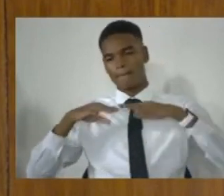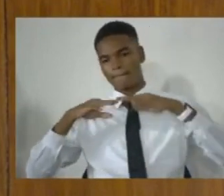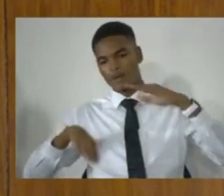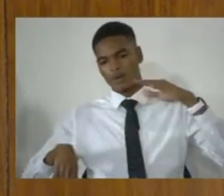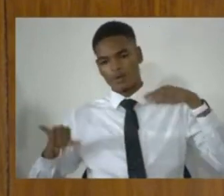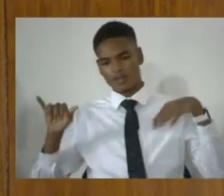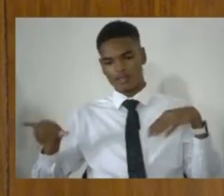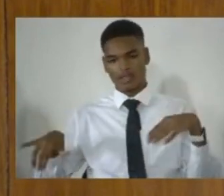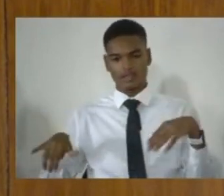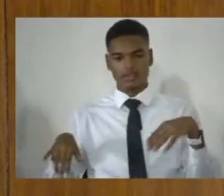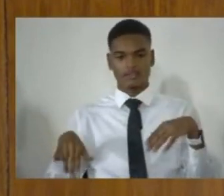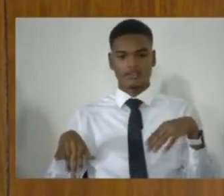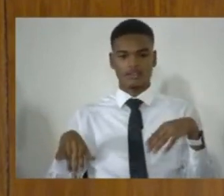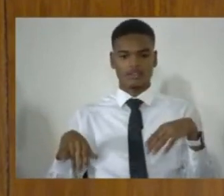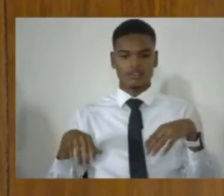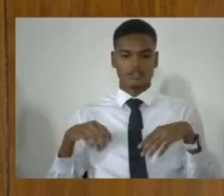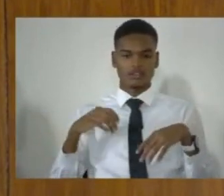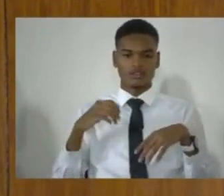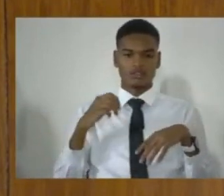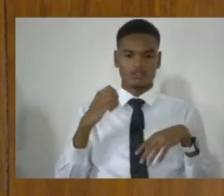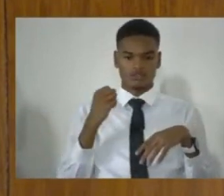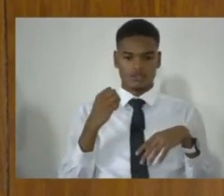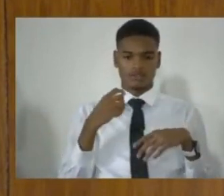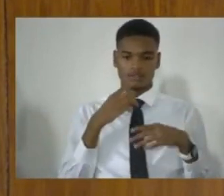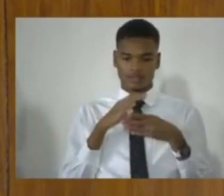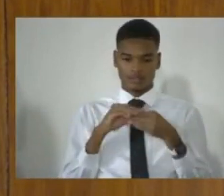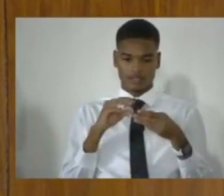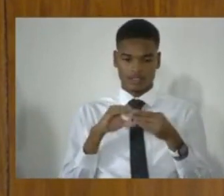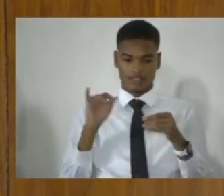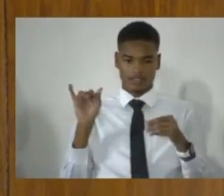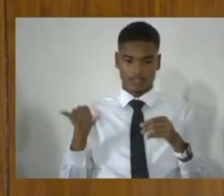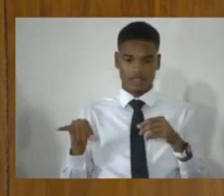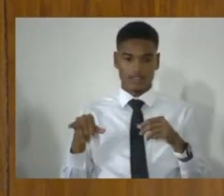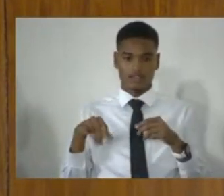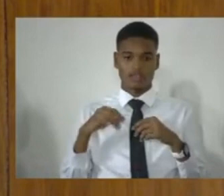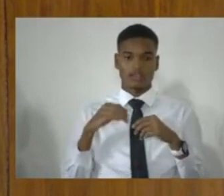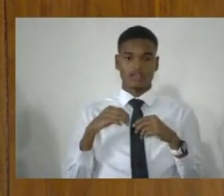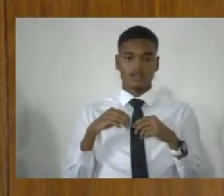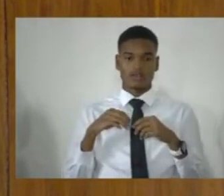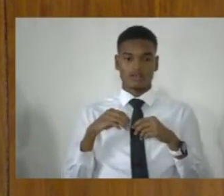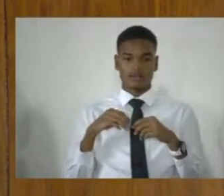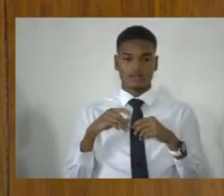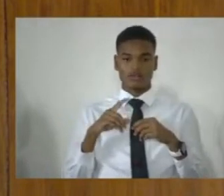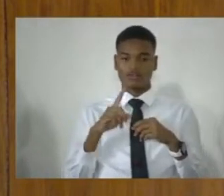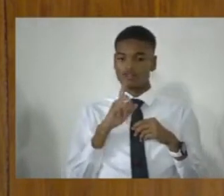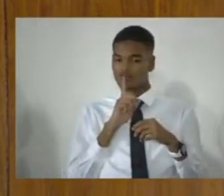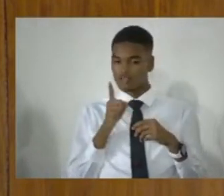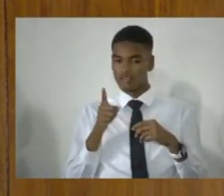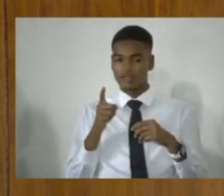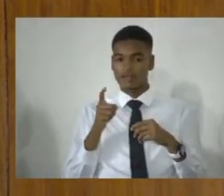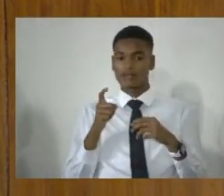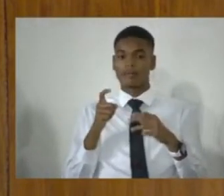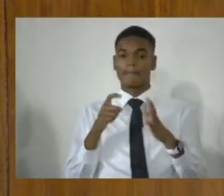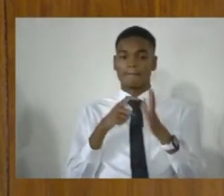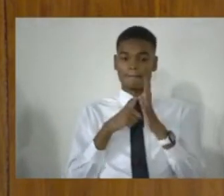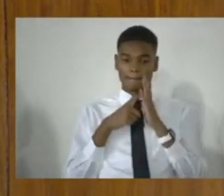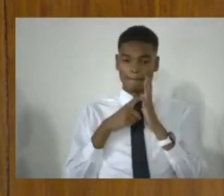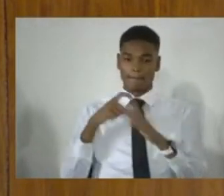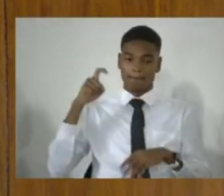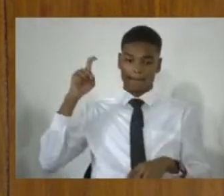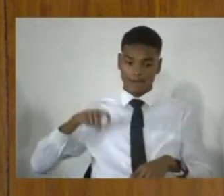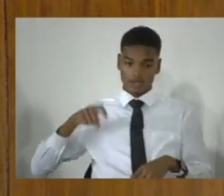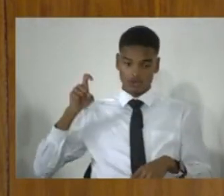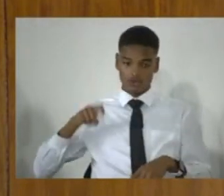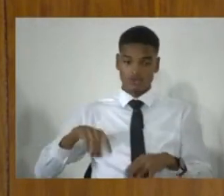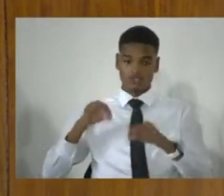Now, having said that, mandatory sentences have been held